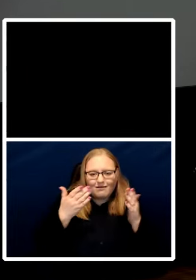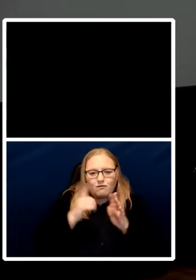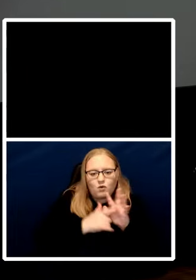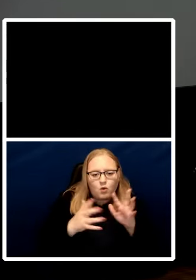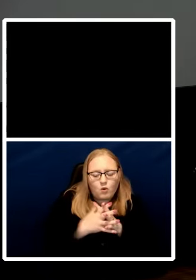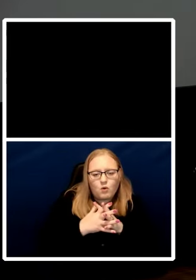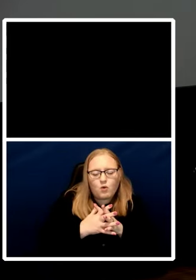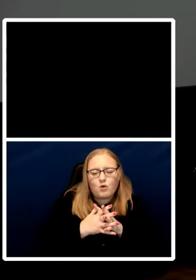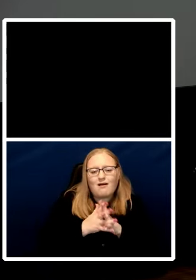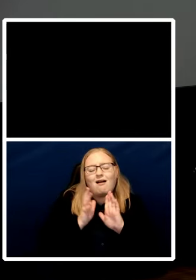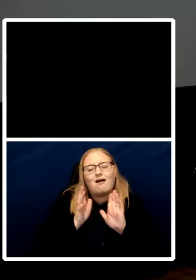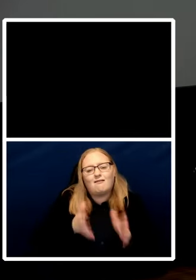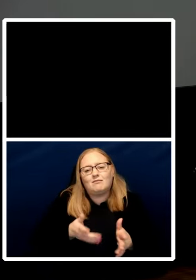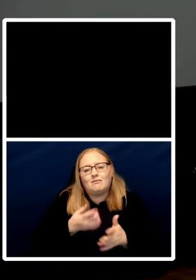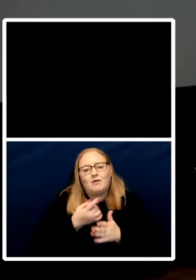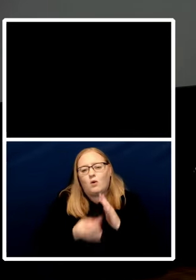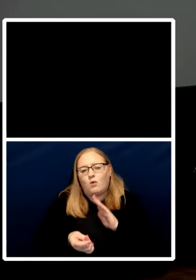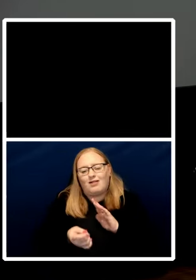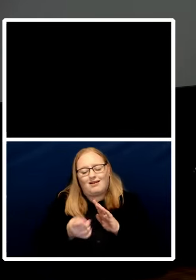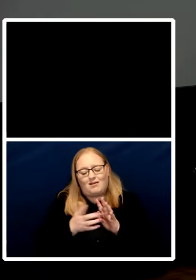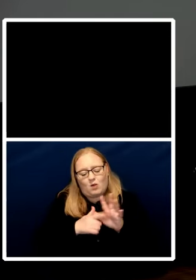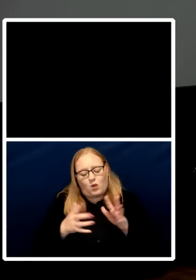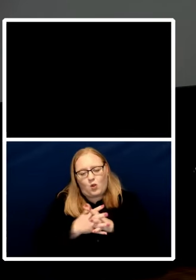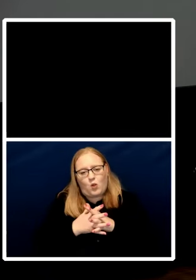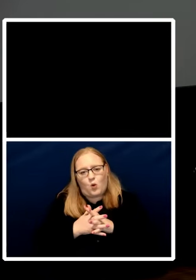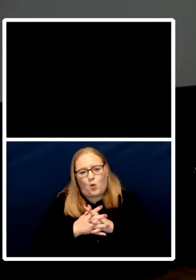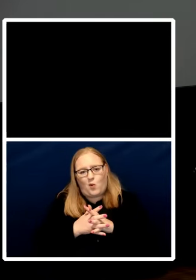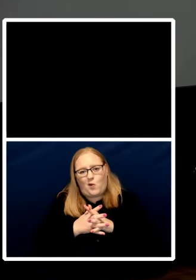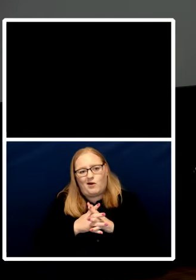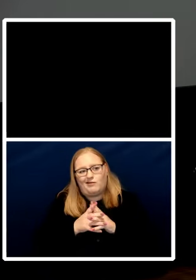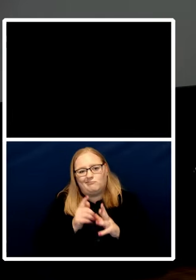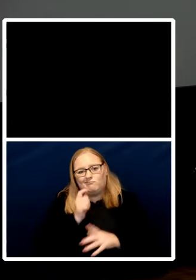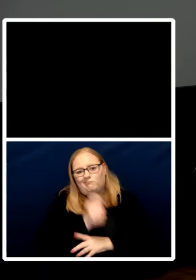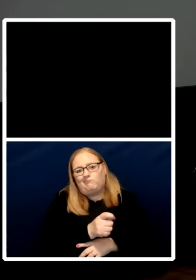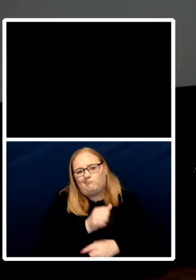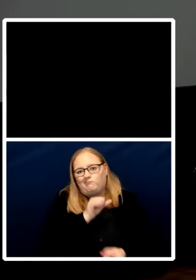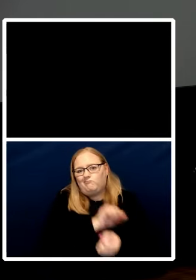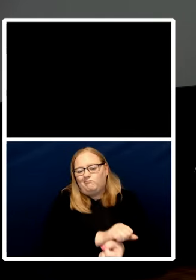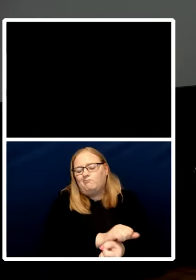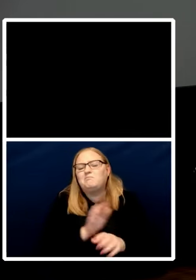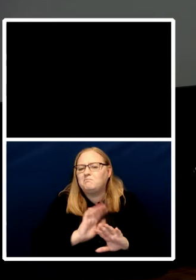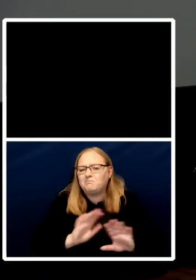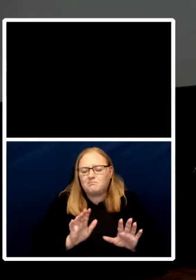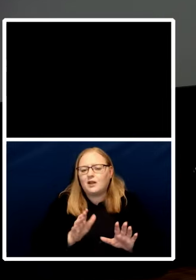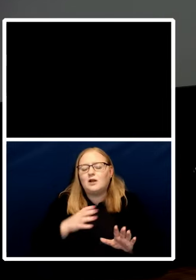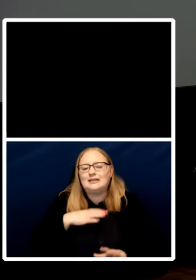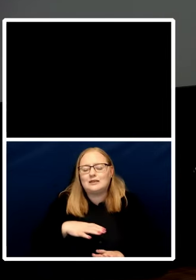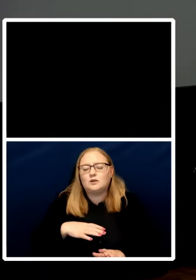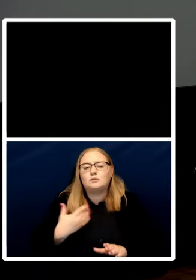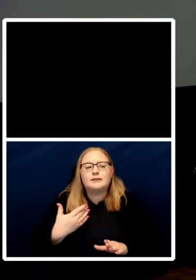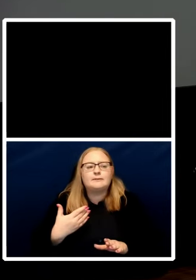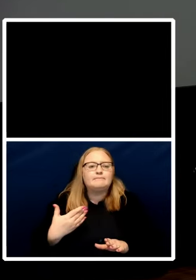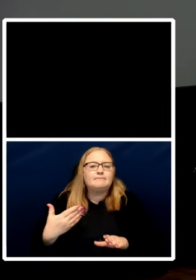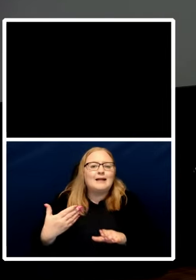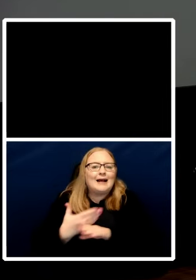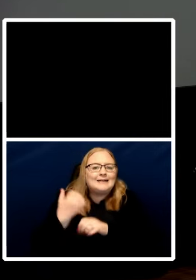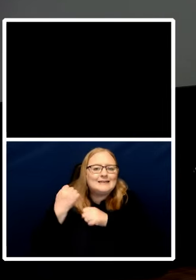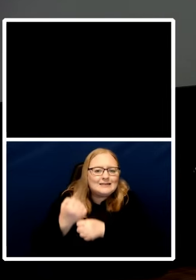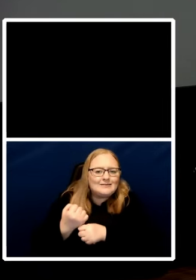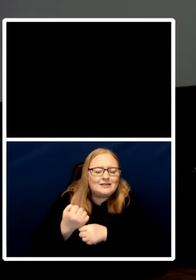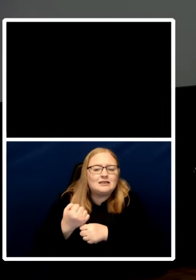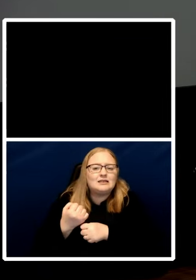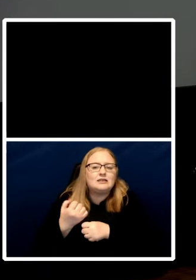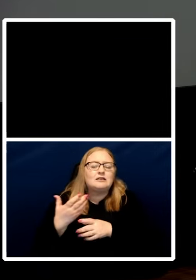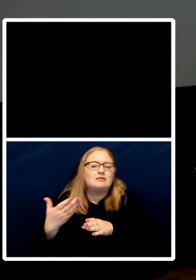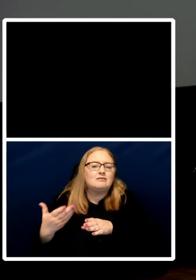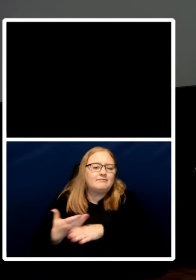has to be about animating these other spaces and activities too and um i think your question is about